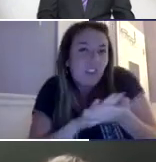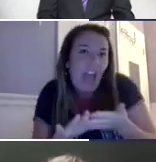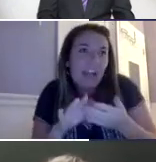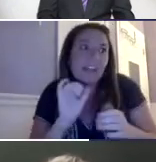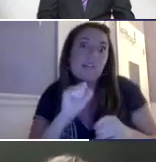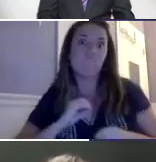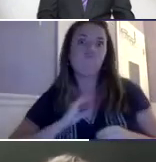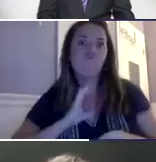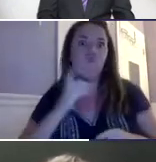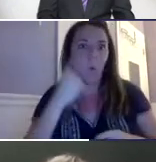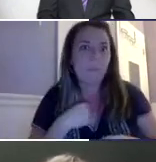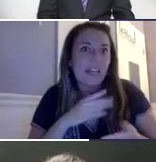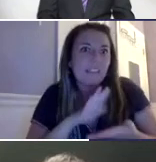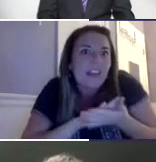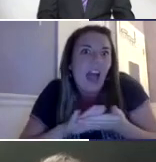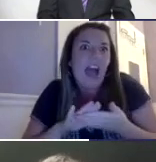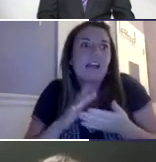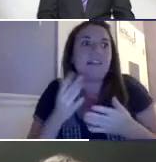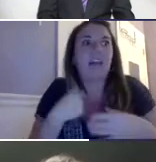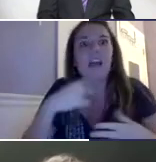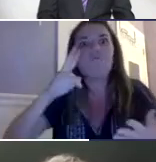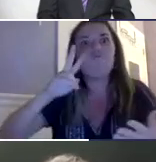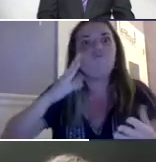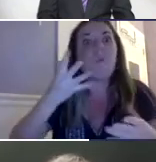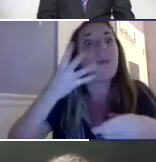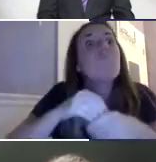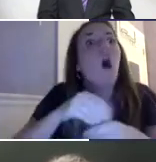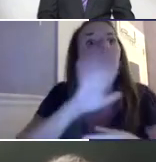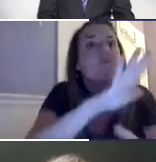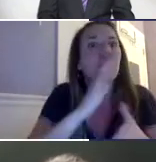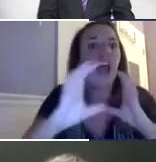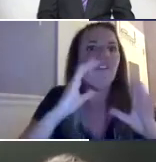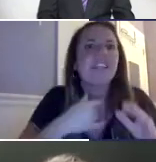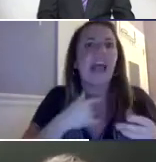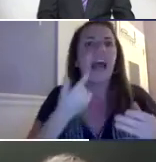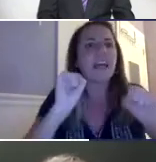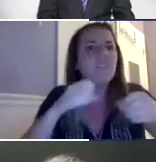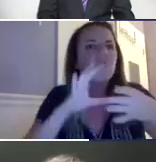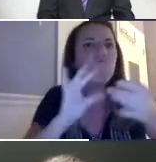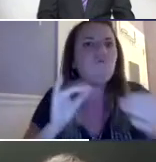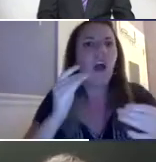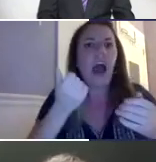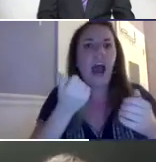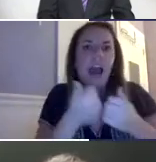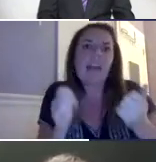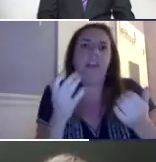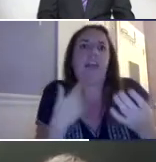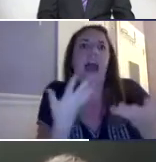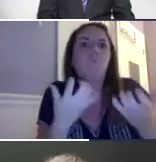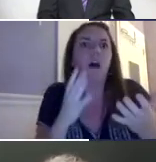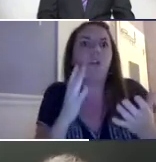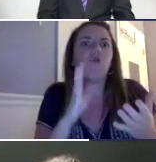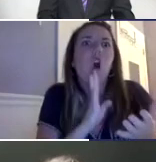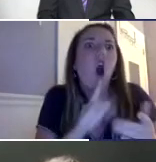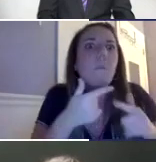And now it felt, you know, maybe that might feel like nothing to some people, but really that felt so nice to me to be involved in their day-to-day conversations. And I